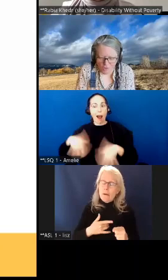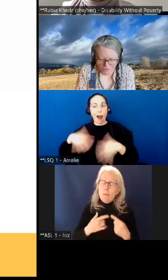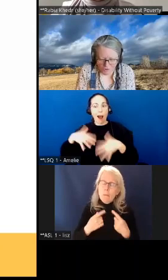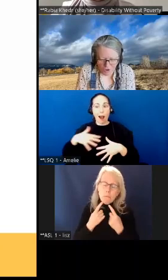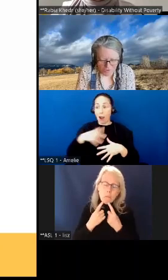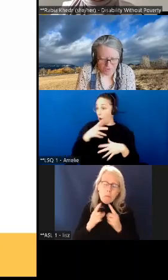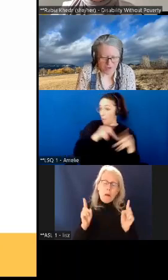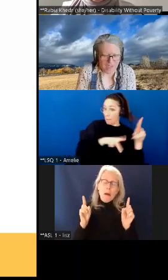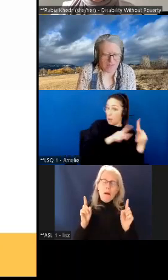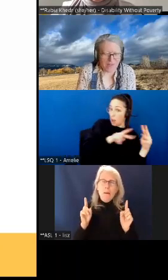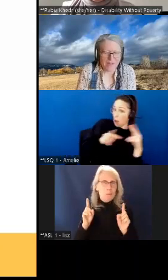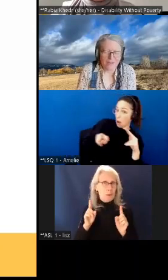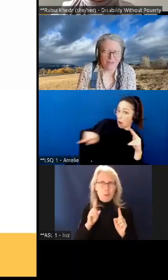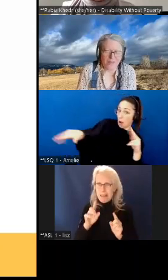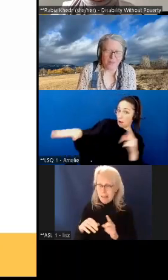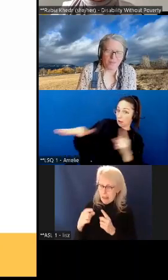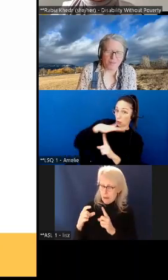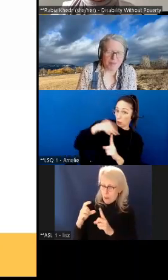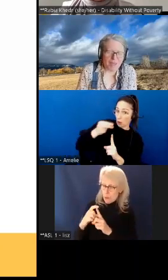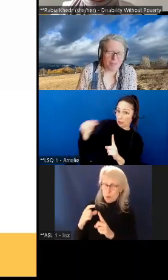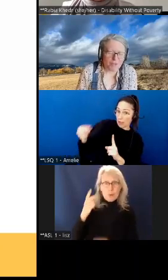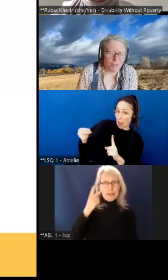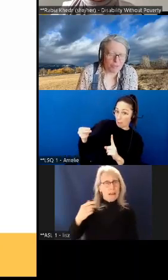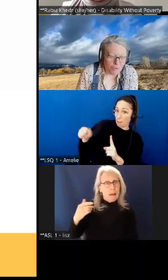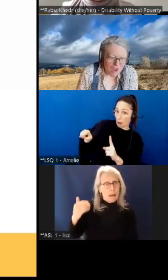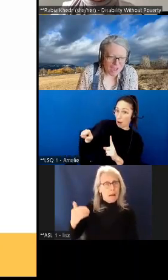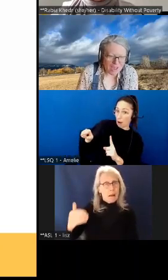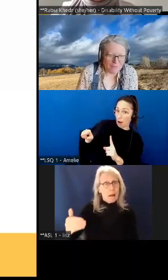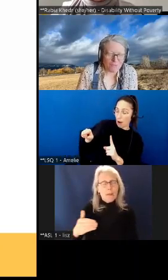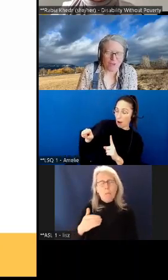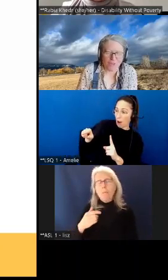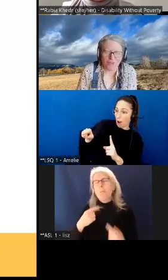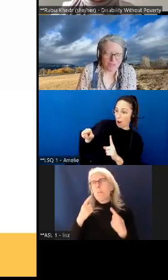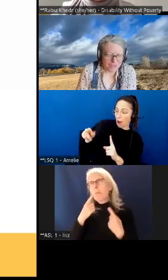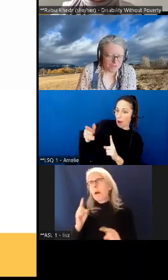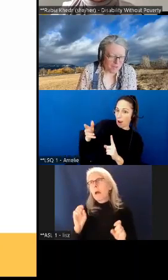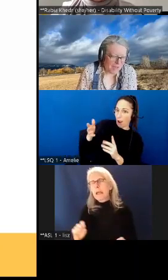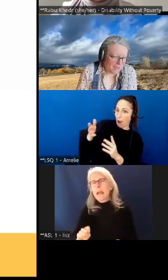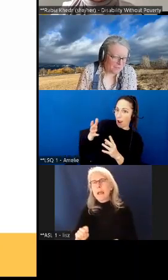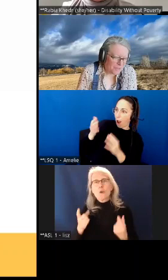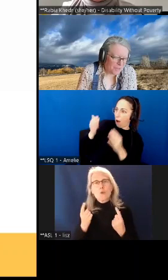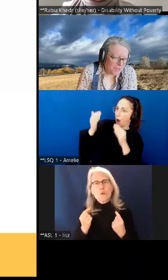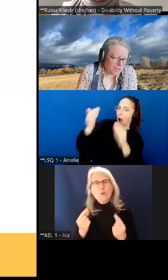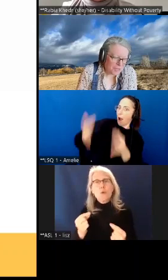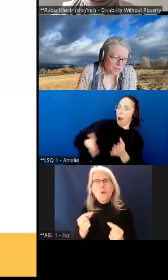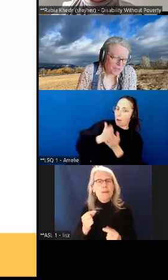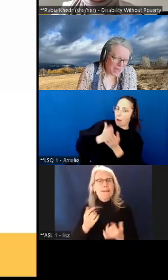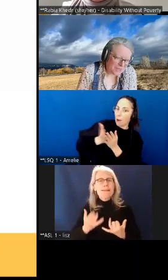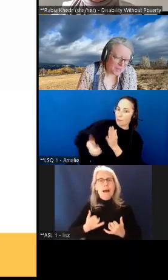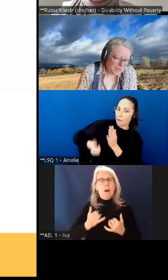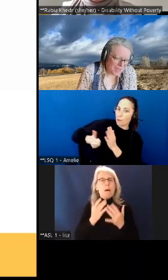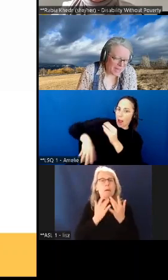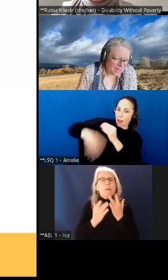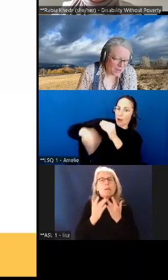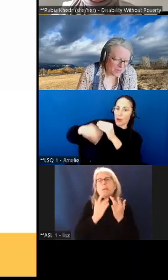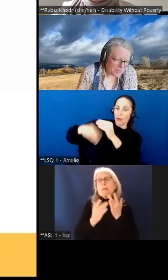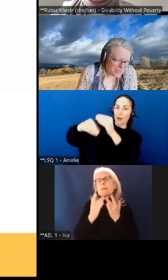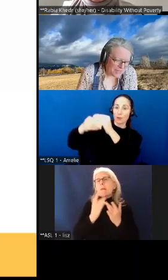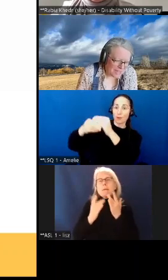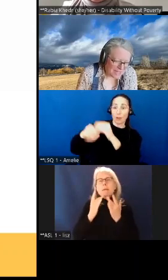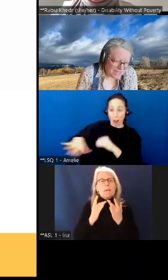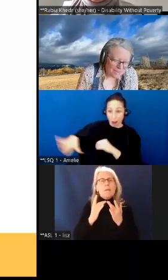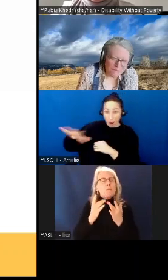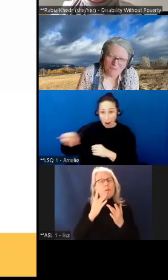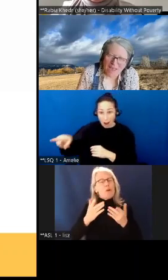over and over again that they would be able to thrive rather than survive so the next one kind of